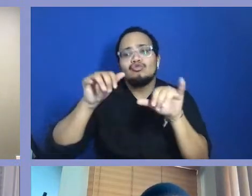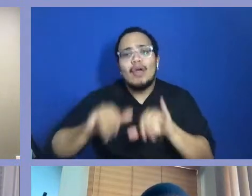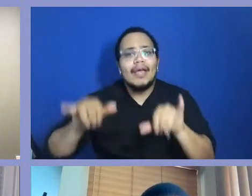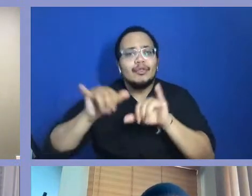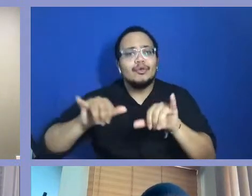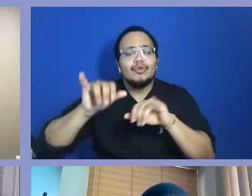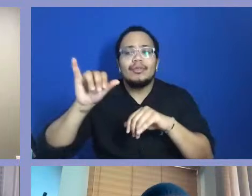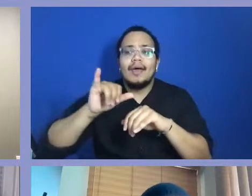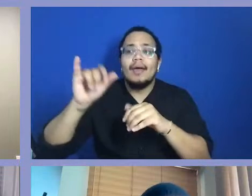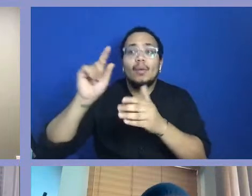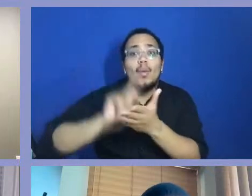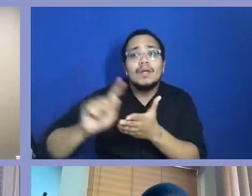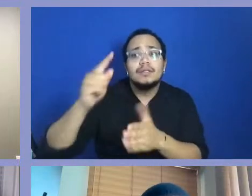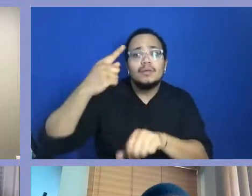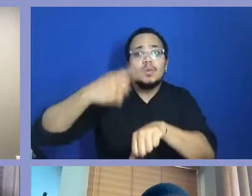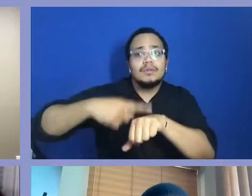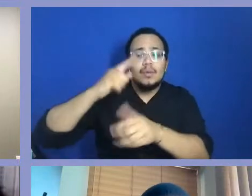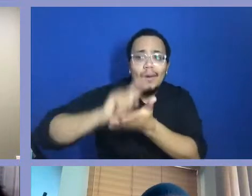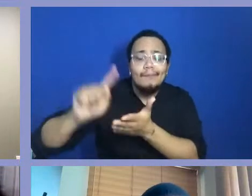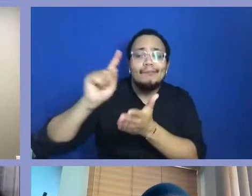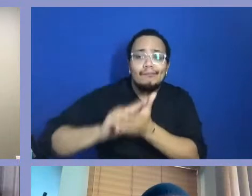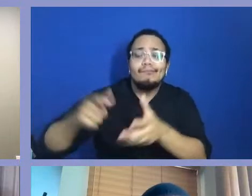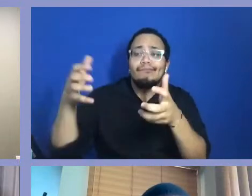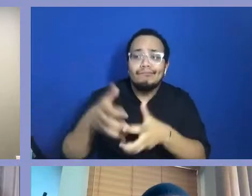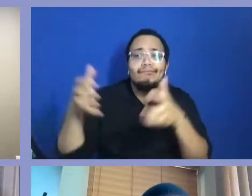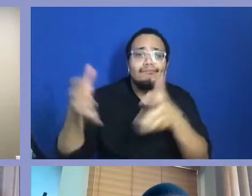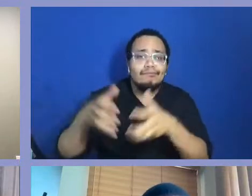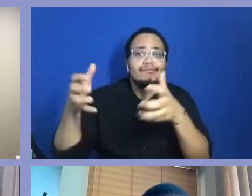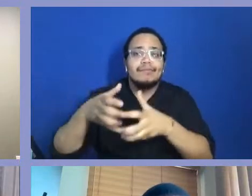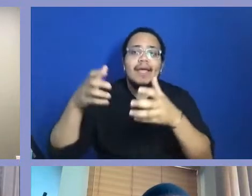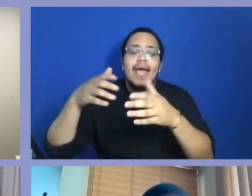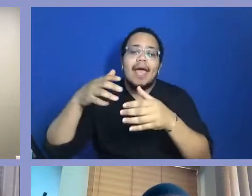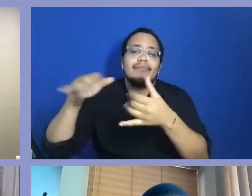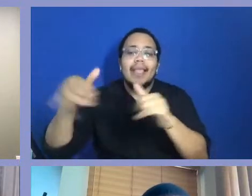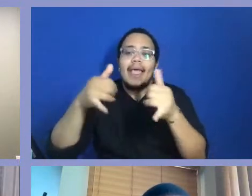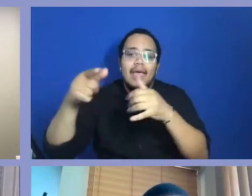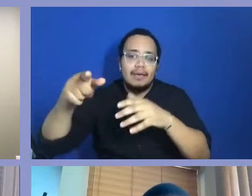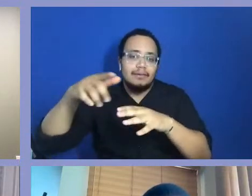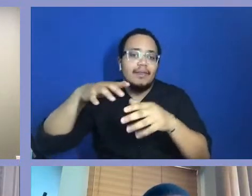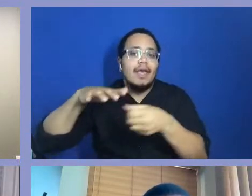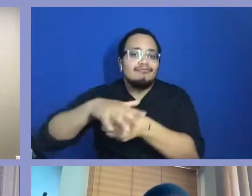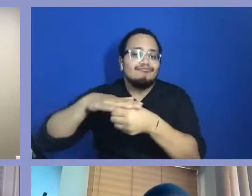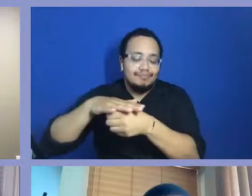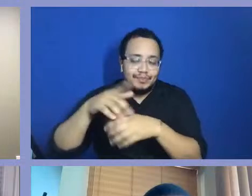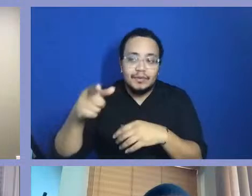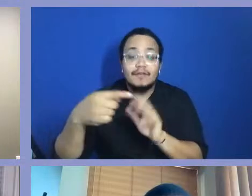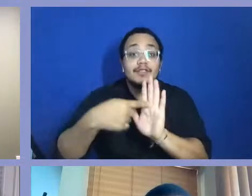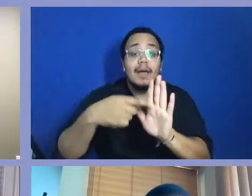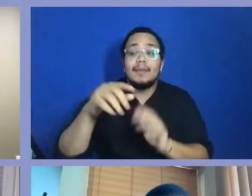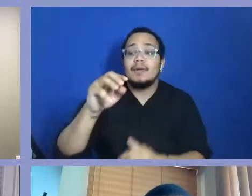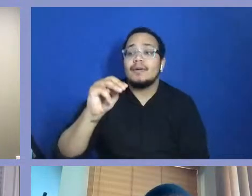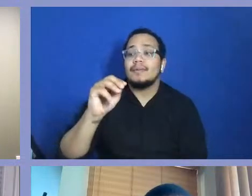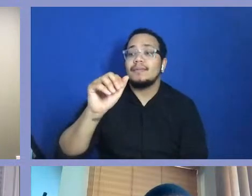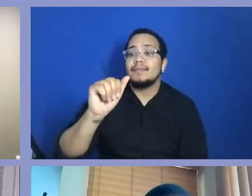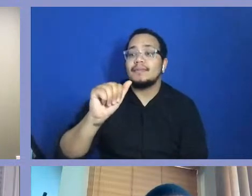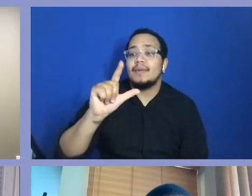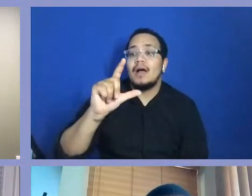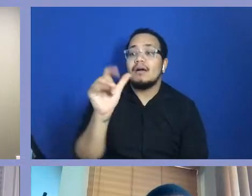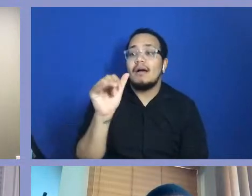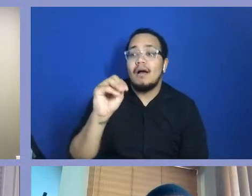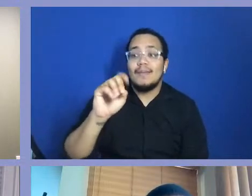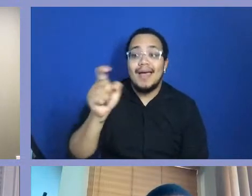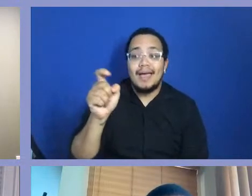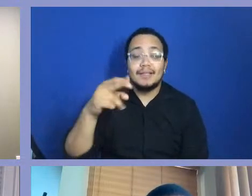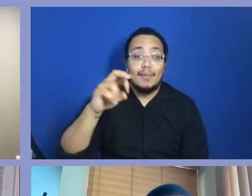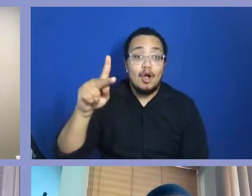start doing it. The drum thing that goes on of a Malcolm X part every Sunday is not stopped. What has